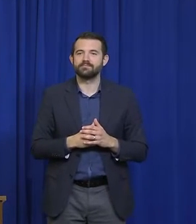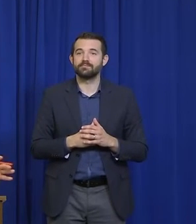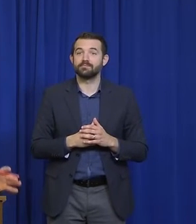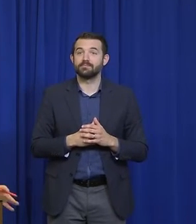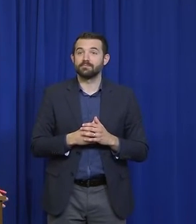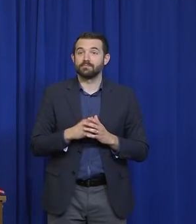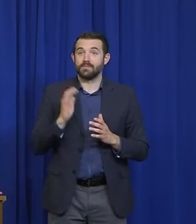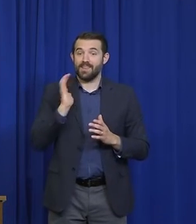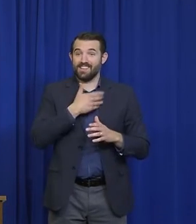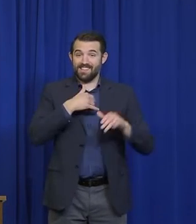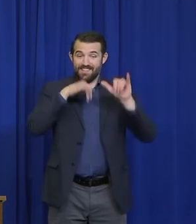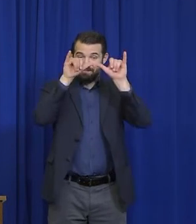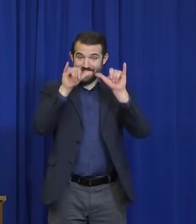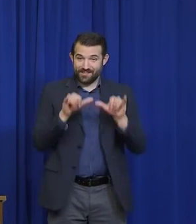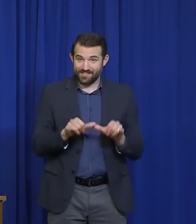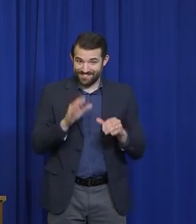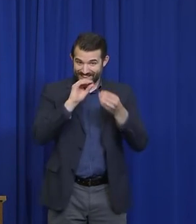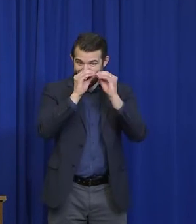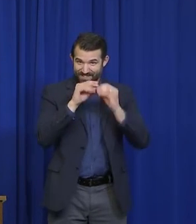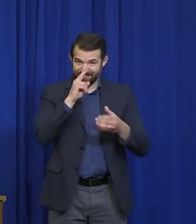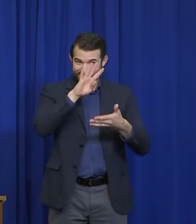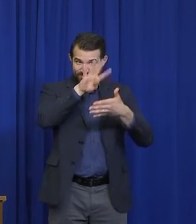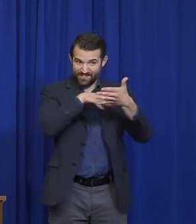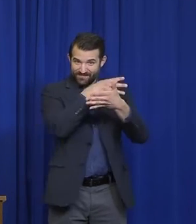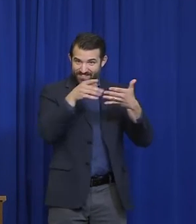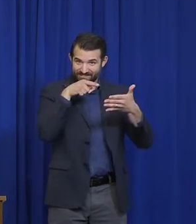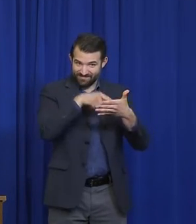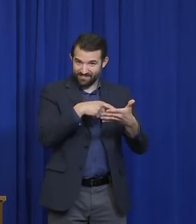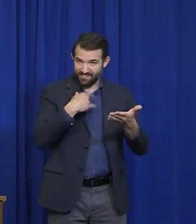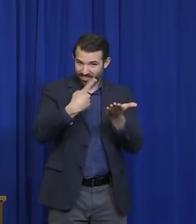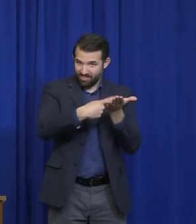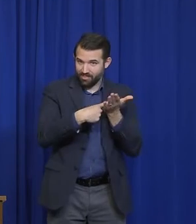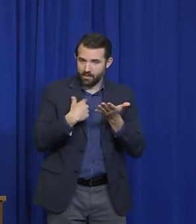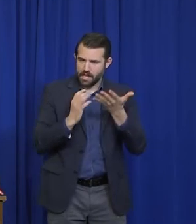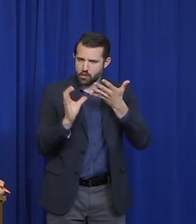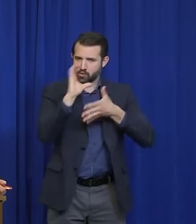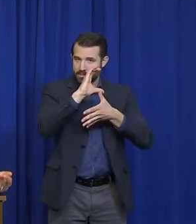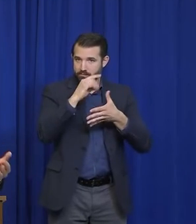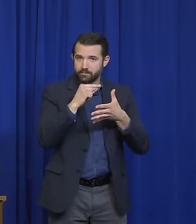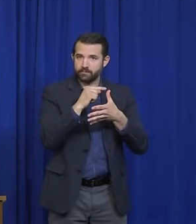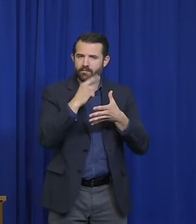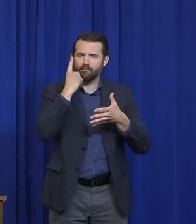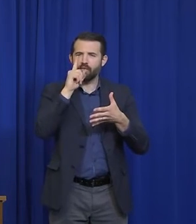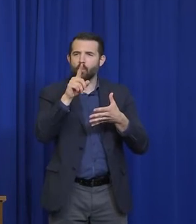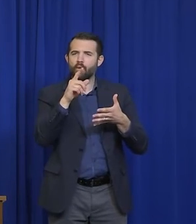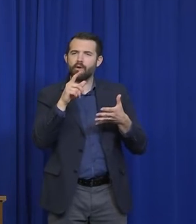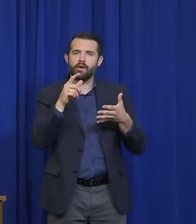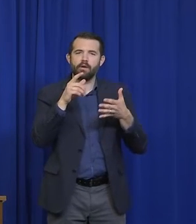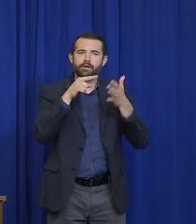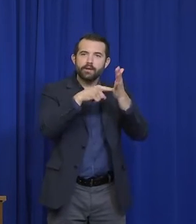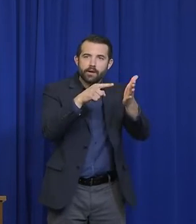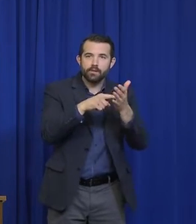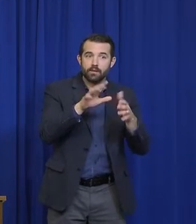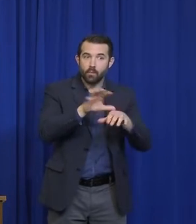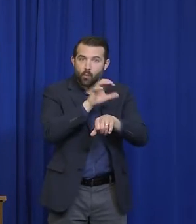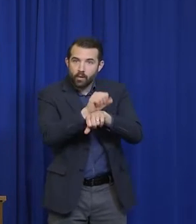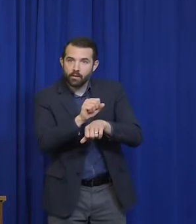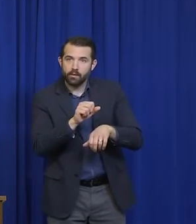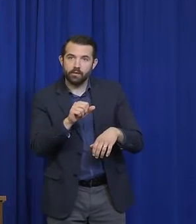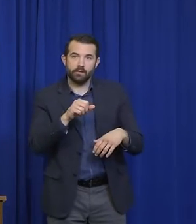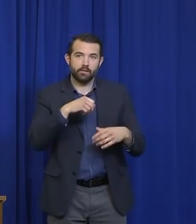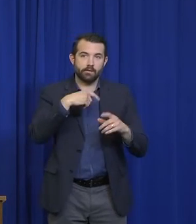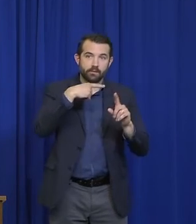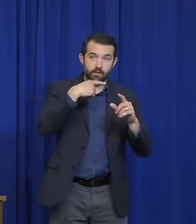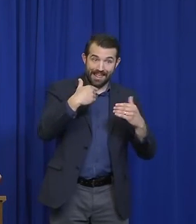measures and buckets that I talked about. But we've got criteria for how we think about not just what a usable decline would be,